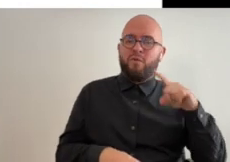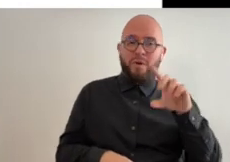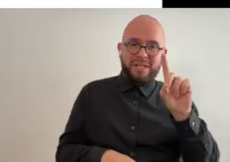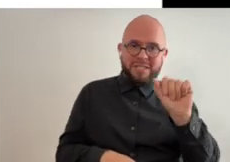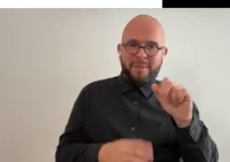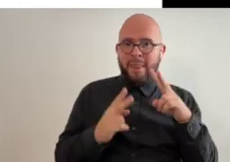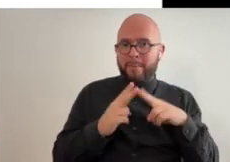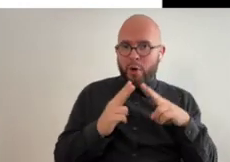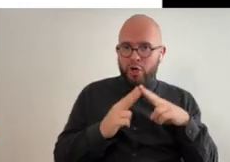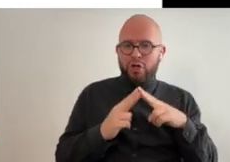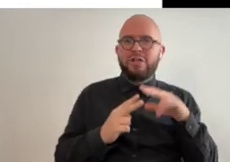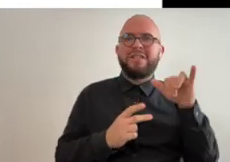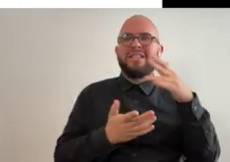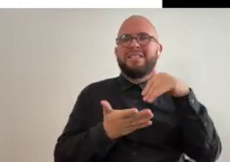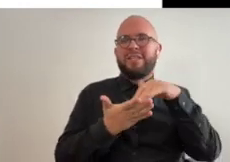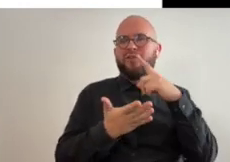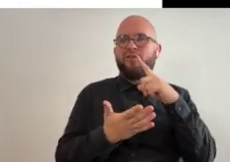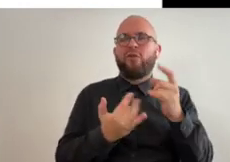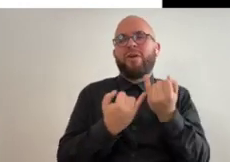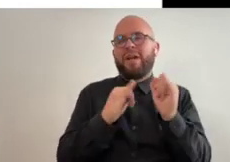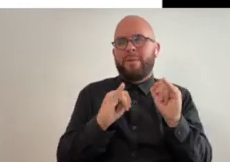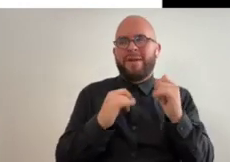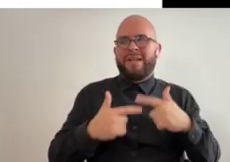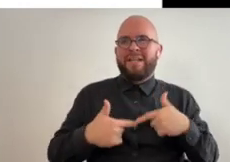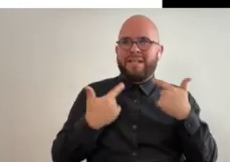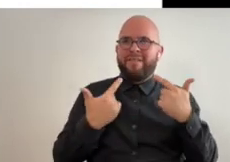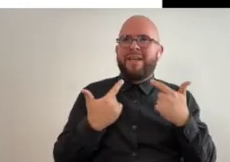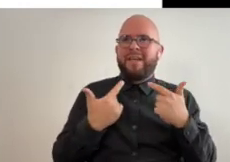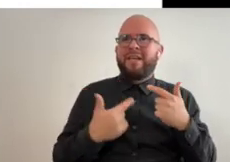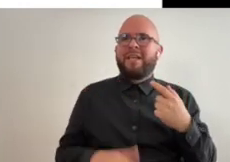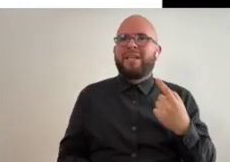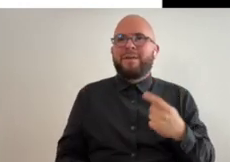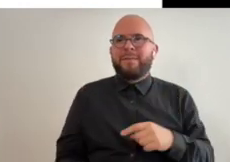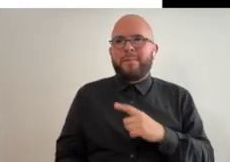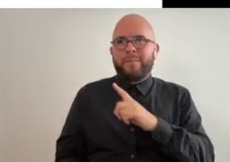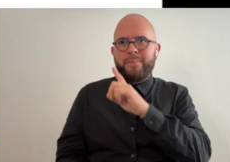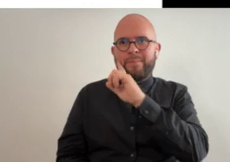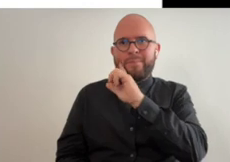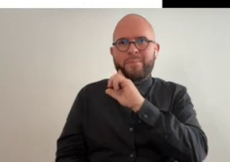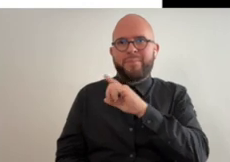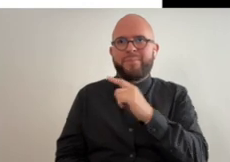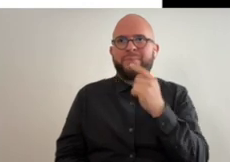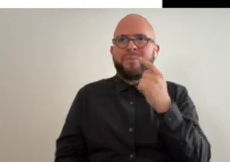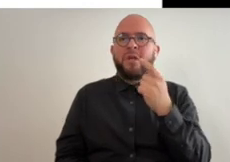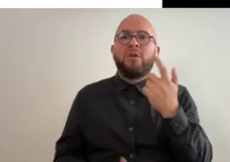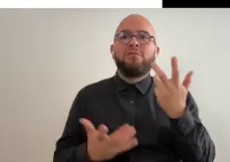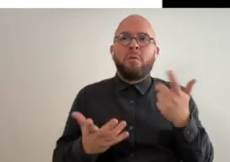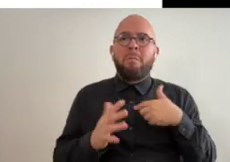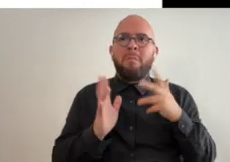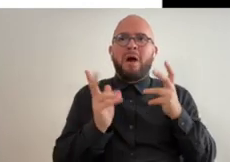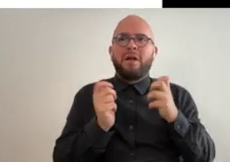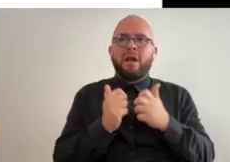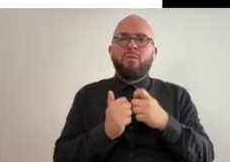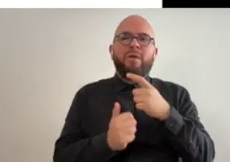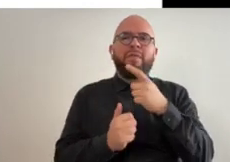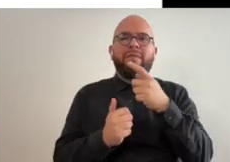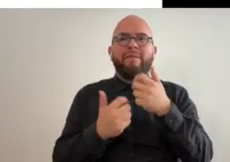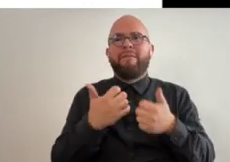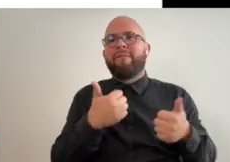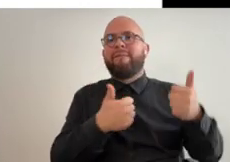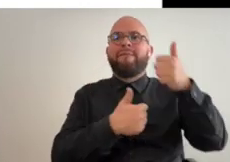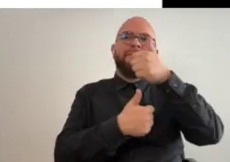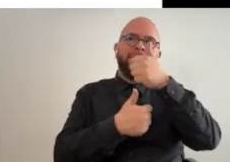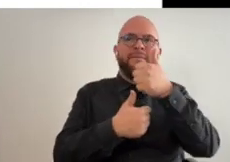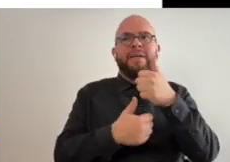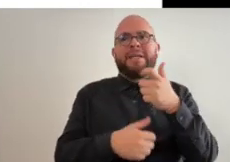disability partners which is the center for independent living okay so i talked to the head of the center for independent living